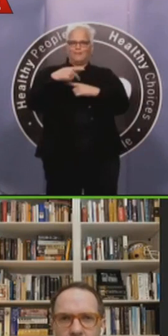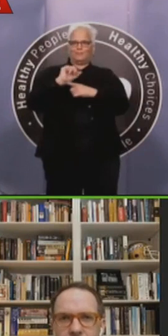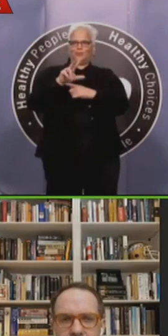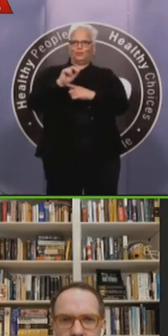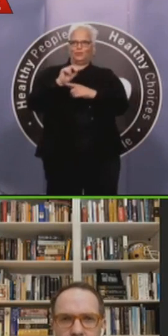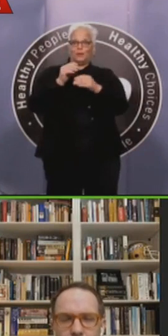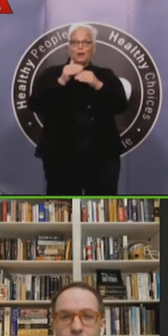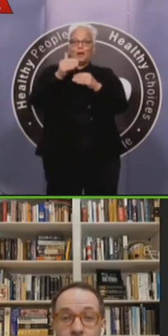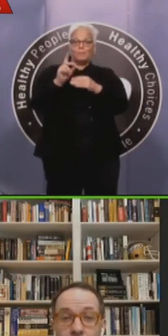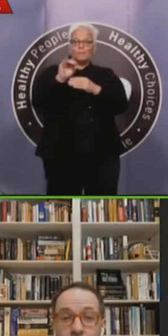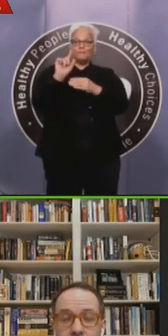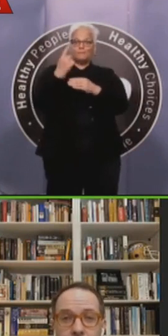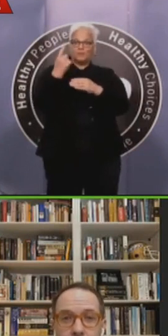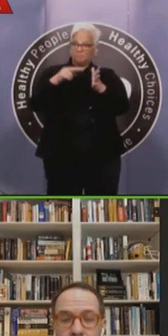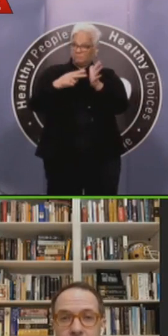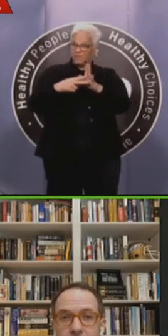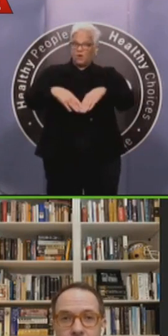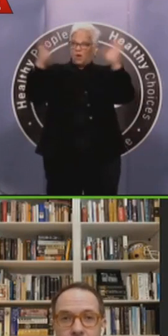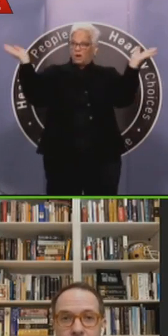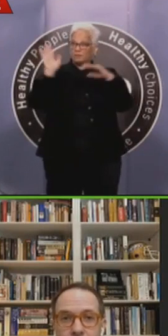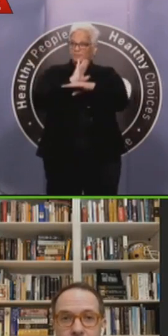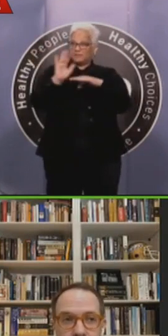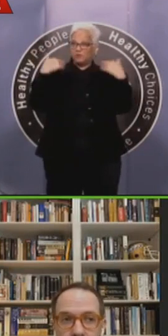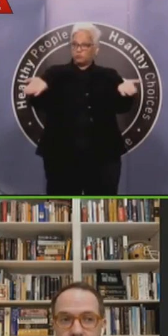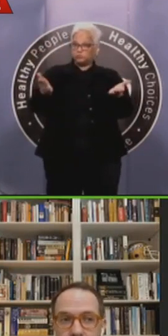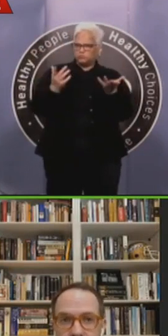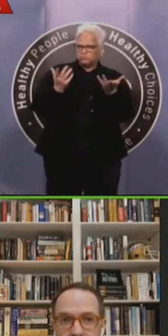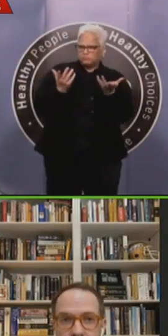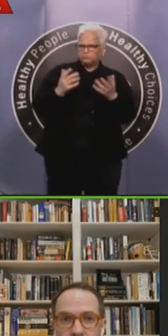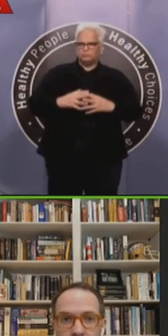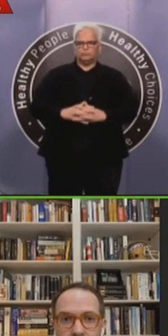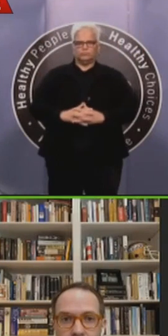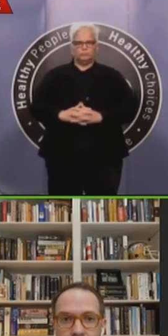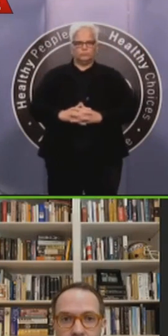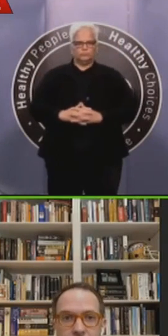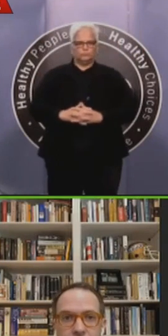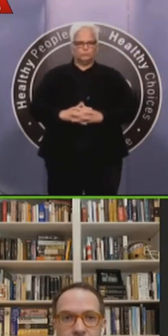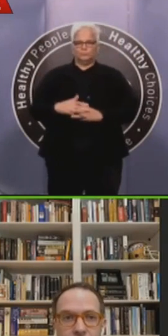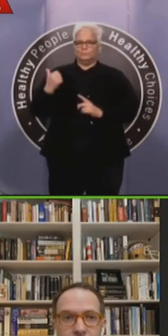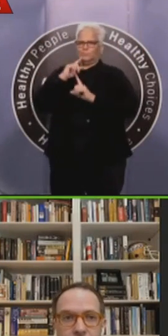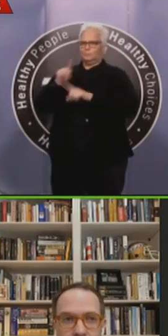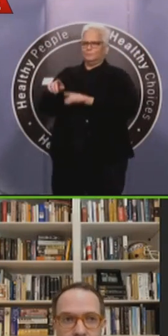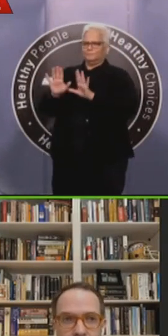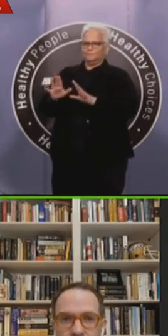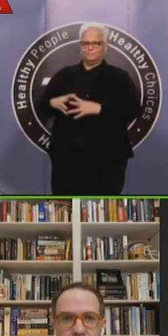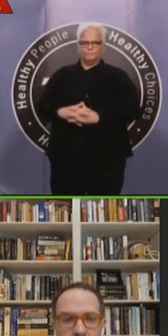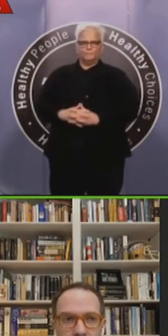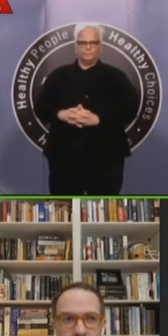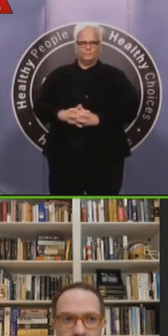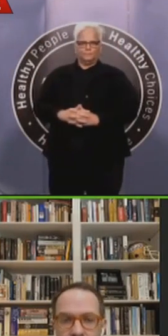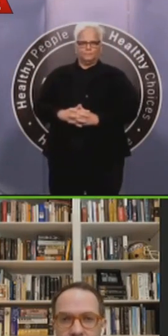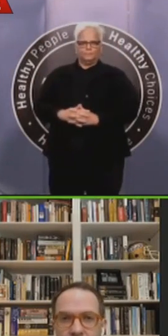zero interest loan program for people to be able to utilize, to tie yourselves over, your businesses over until,